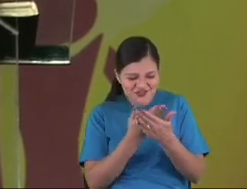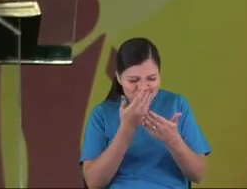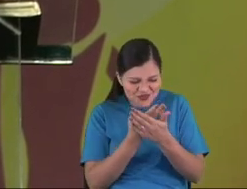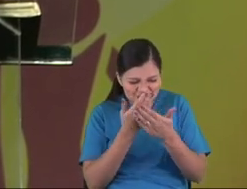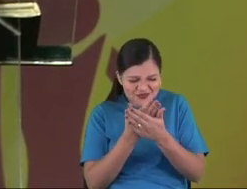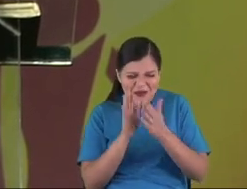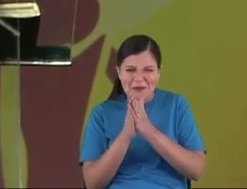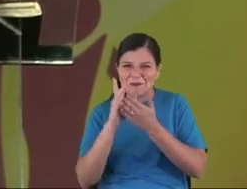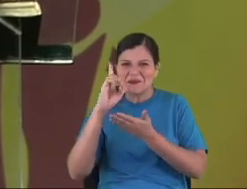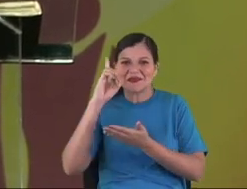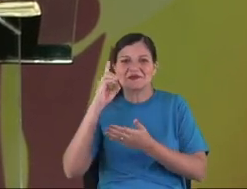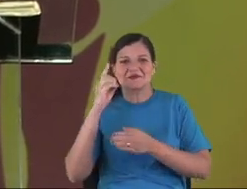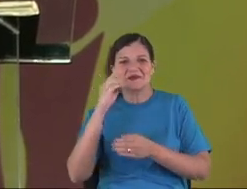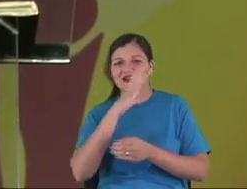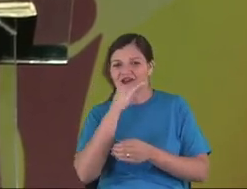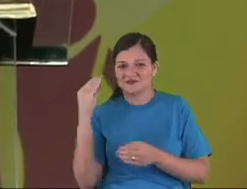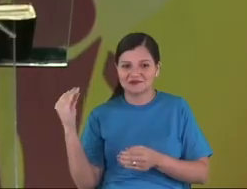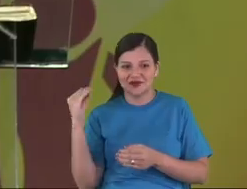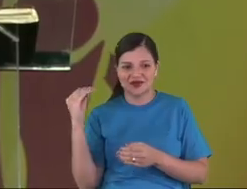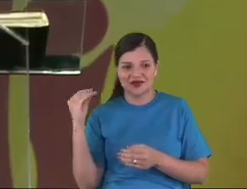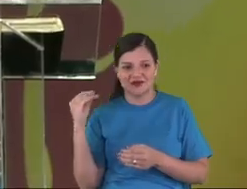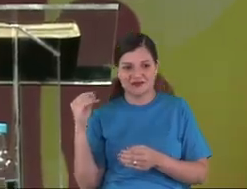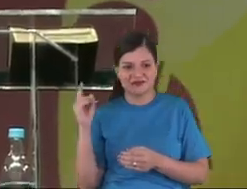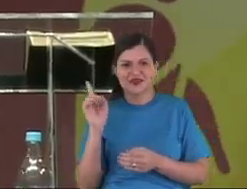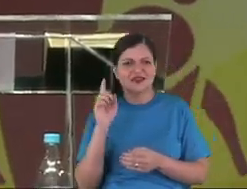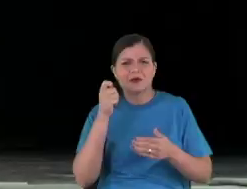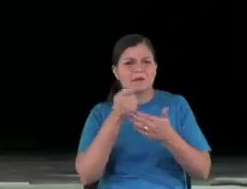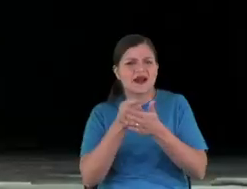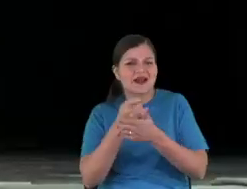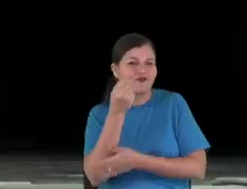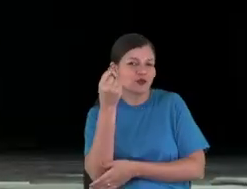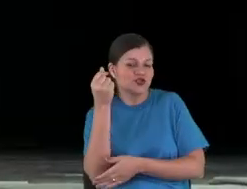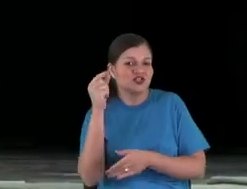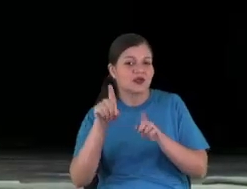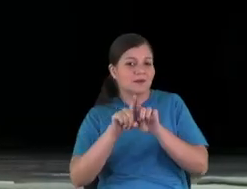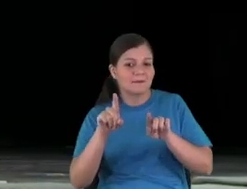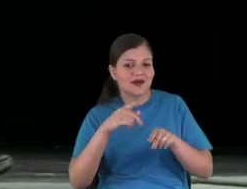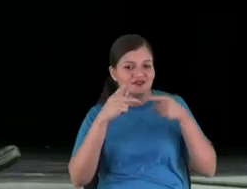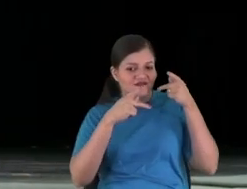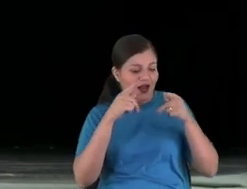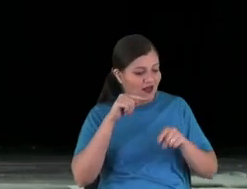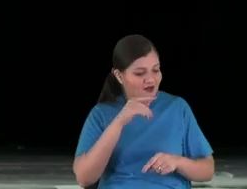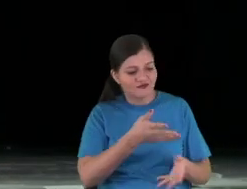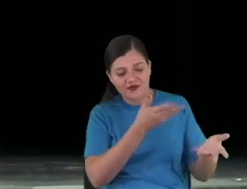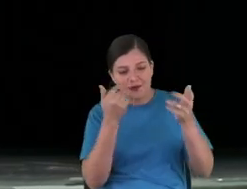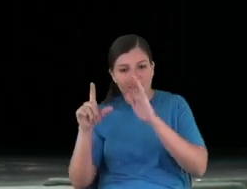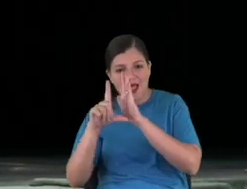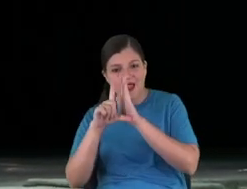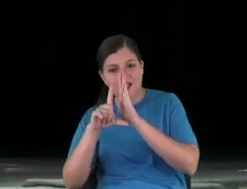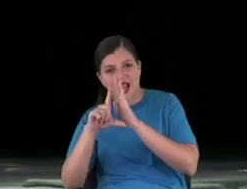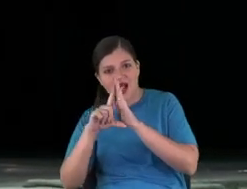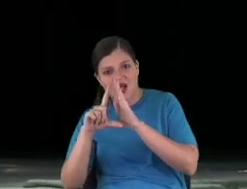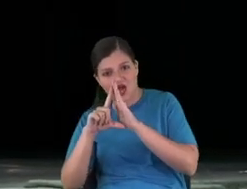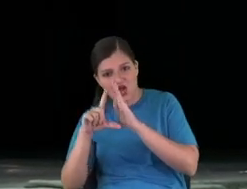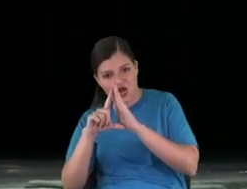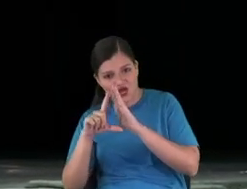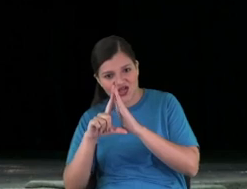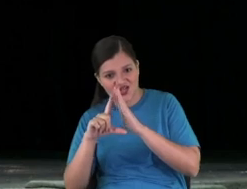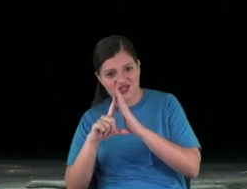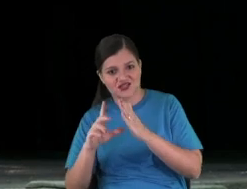more motivation? He used to pay with money. Hey, let's go to a store.